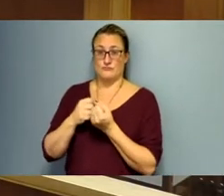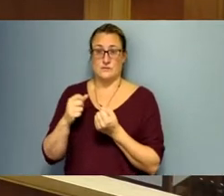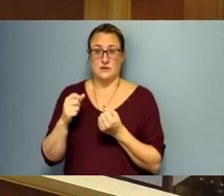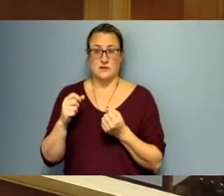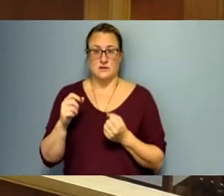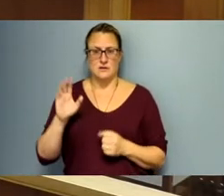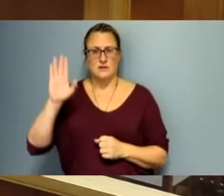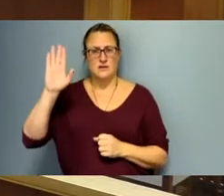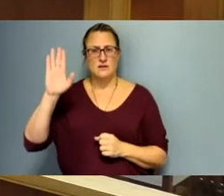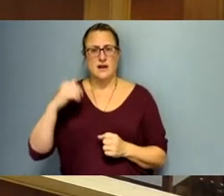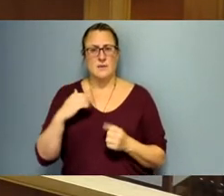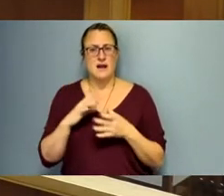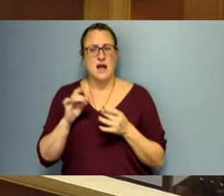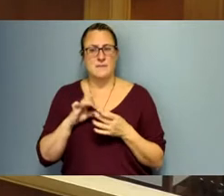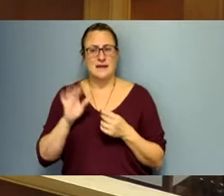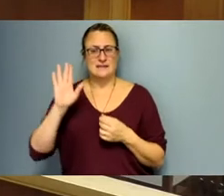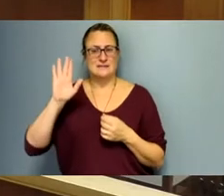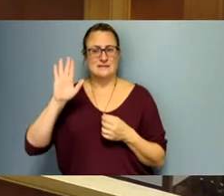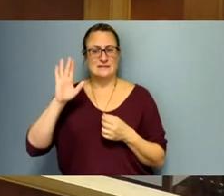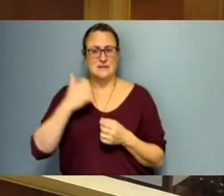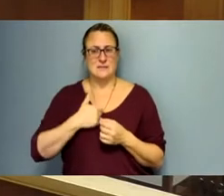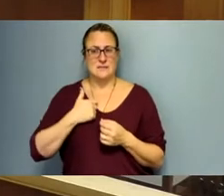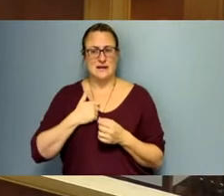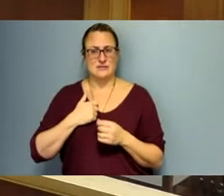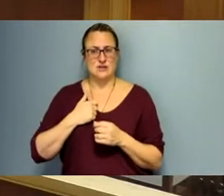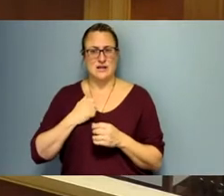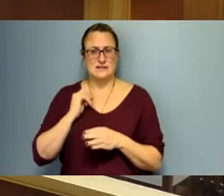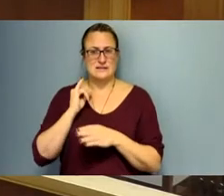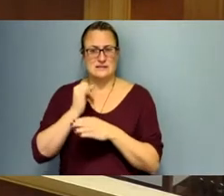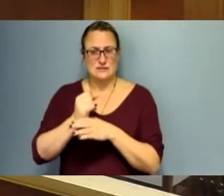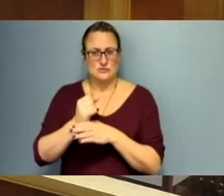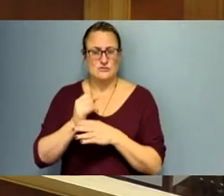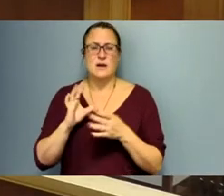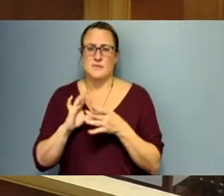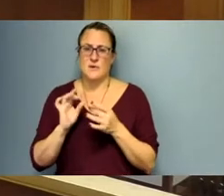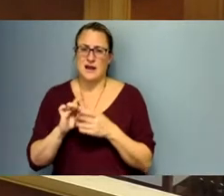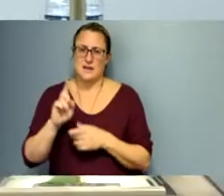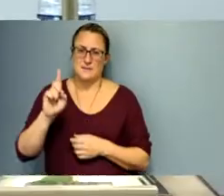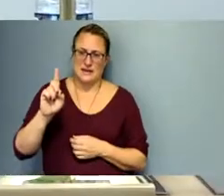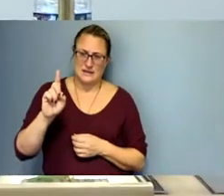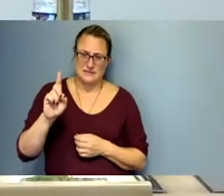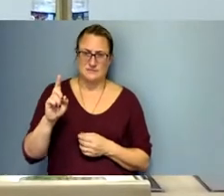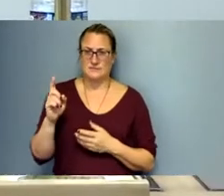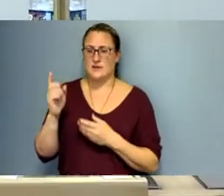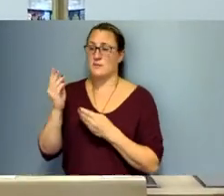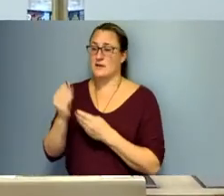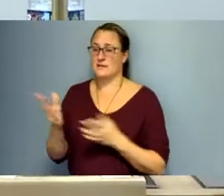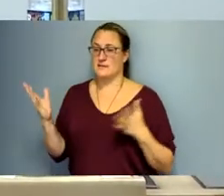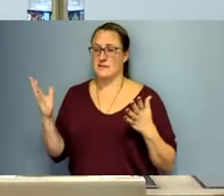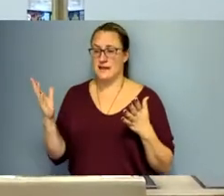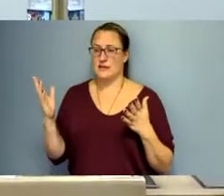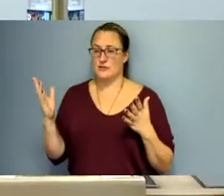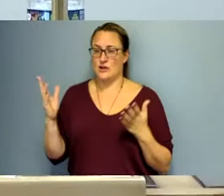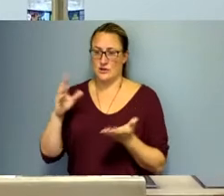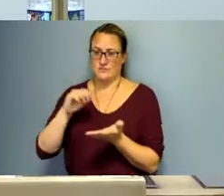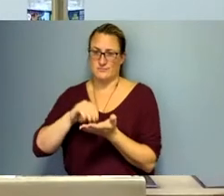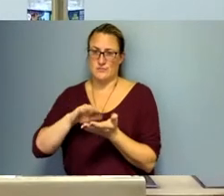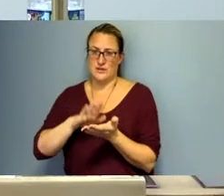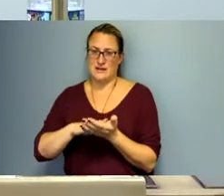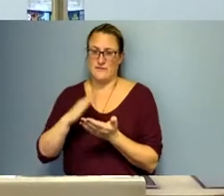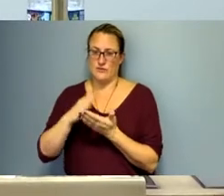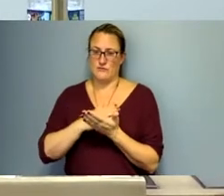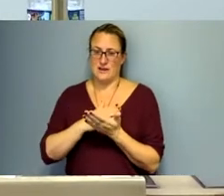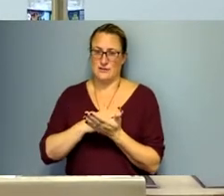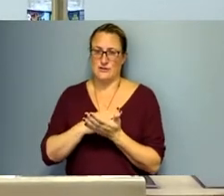Can I comment? I apologize. Can I comment? I just want to let everybody know and state for the record because I think it's appropriate.